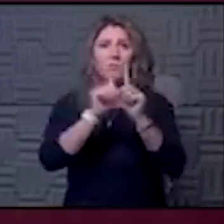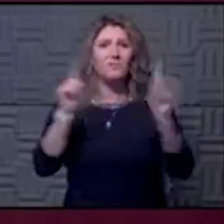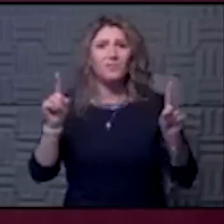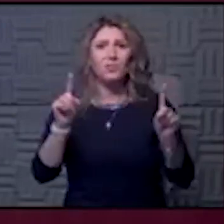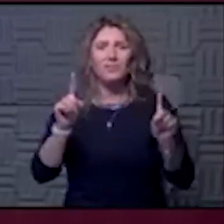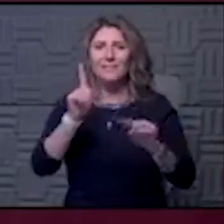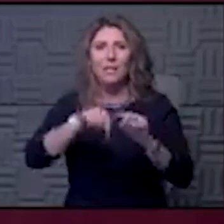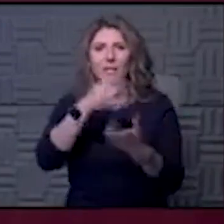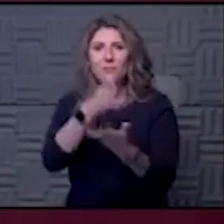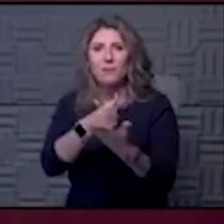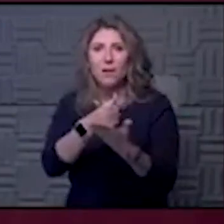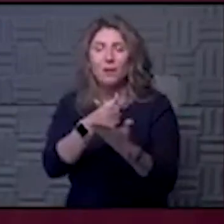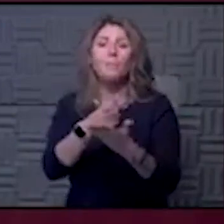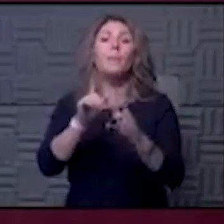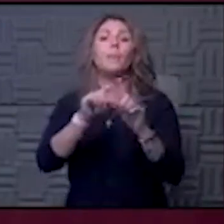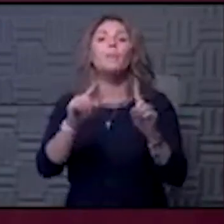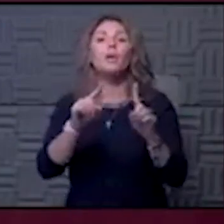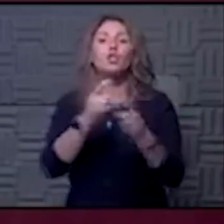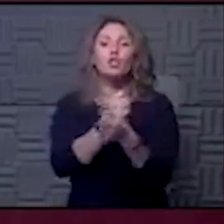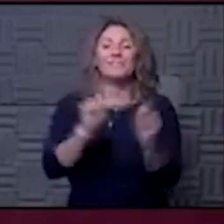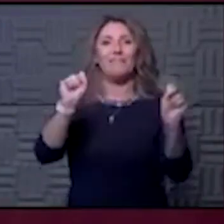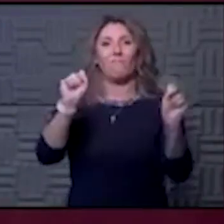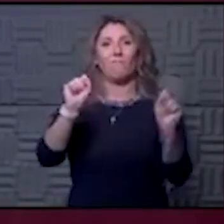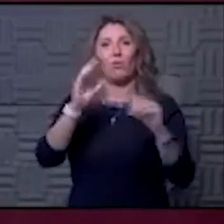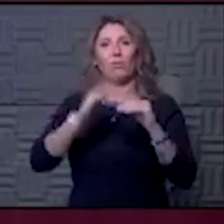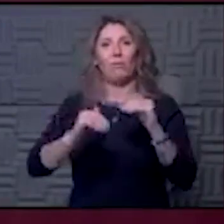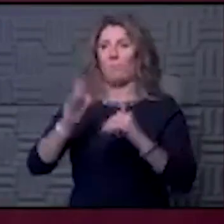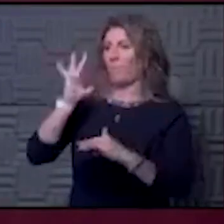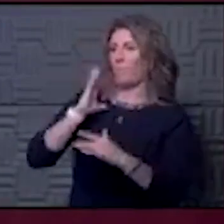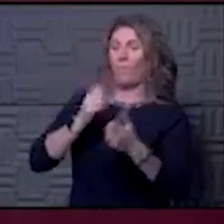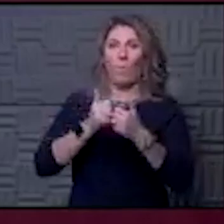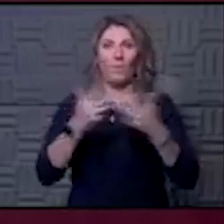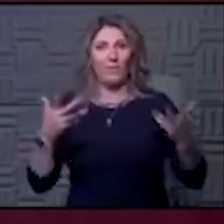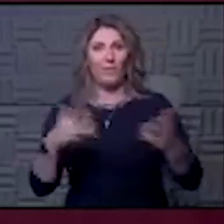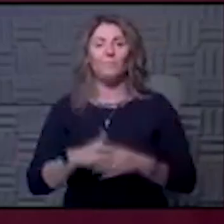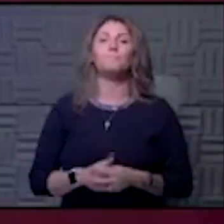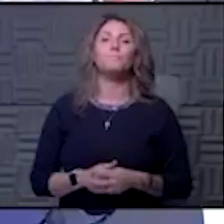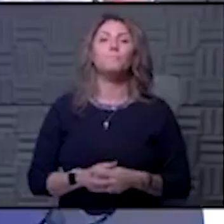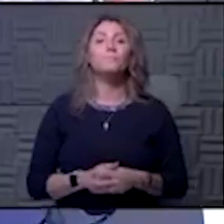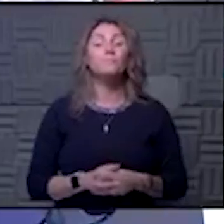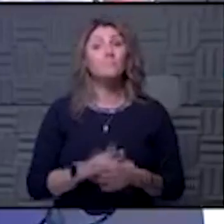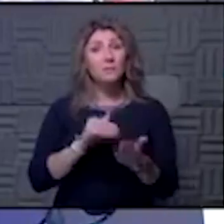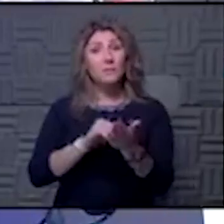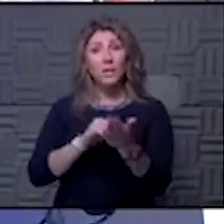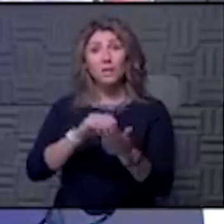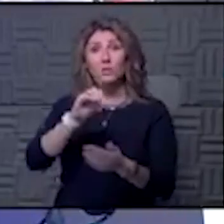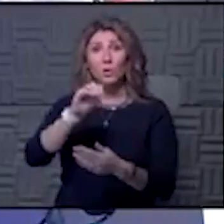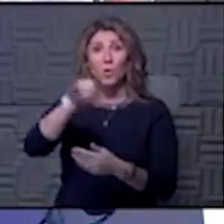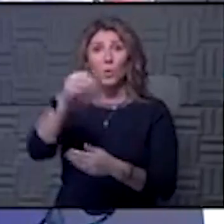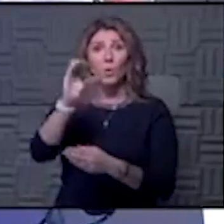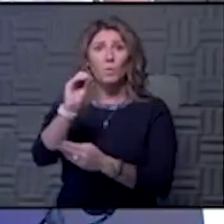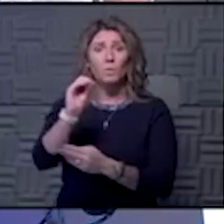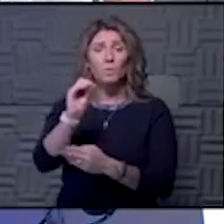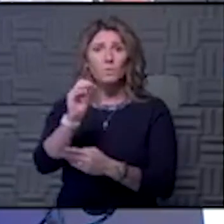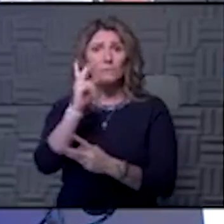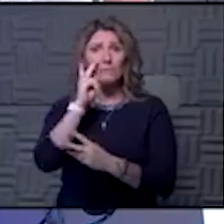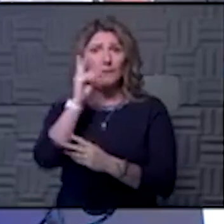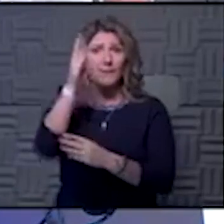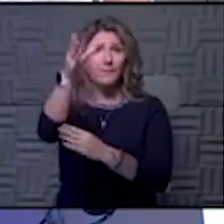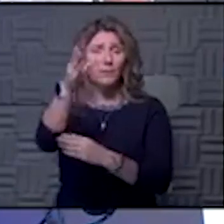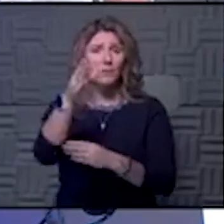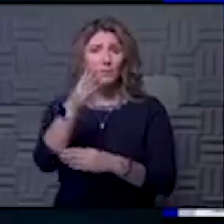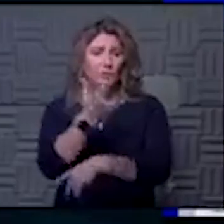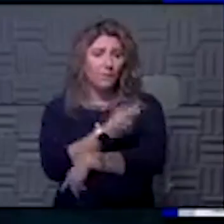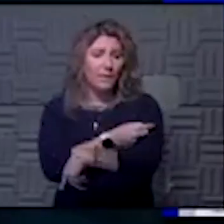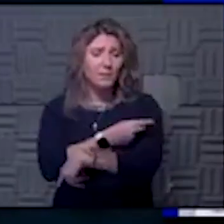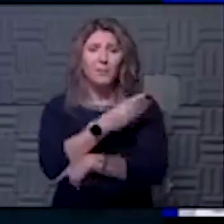go away, but you're safer than you were before without a vaccine. Dr. Ojo, do you see a future with vaccination and